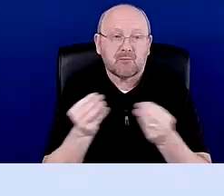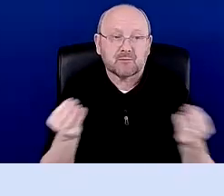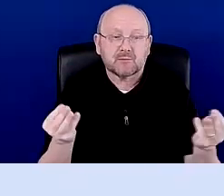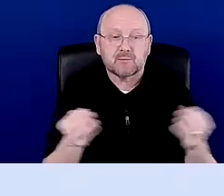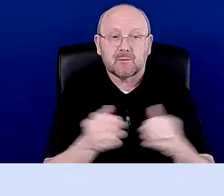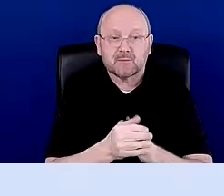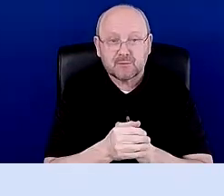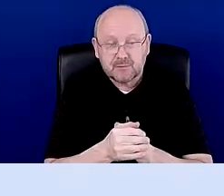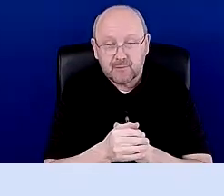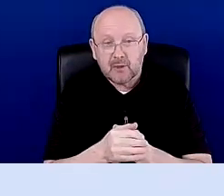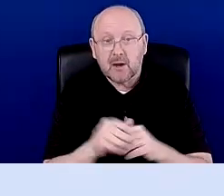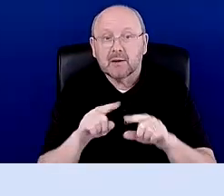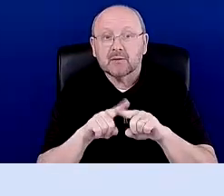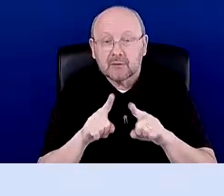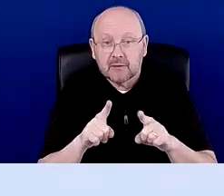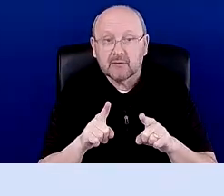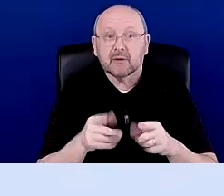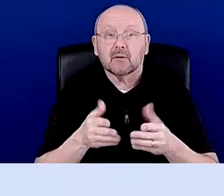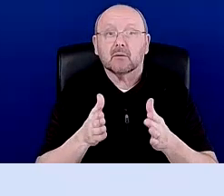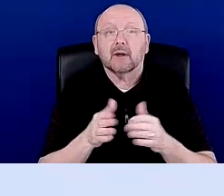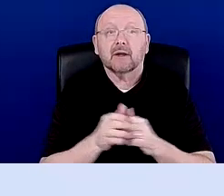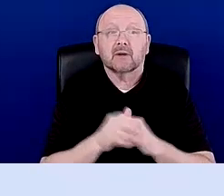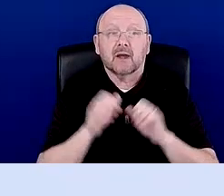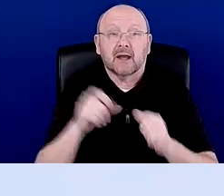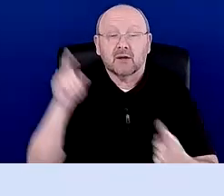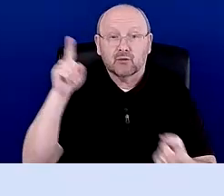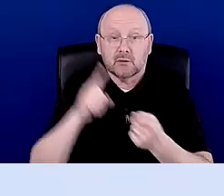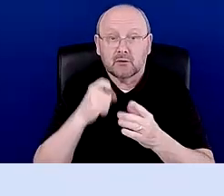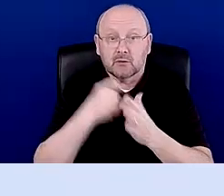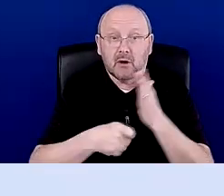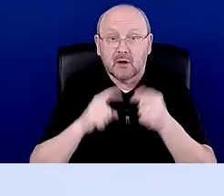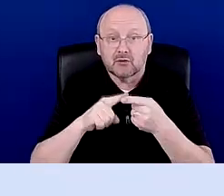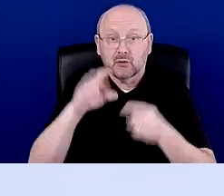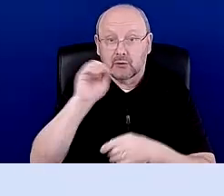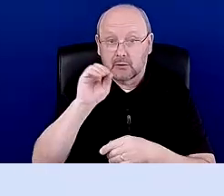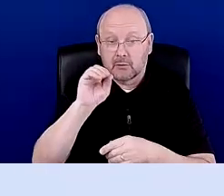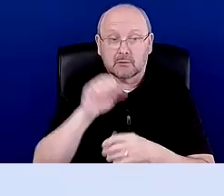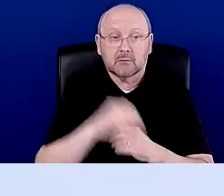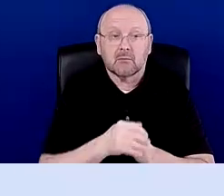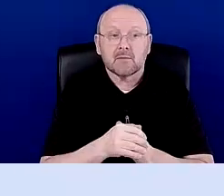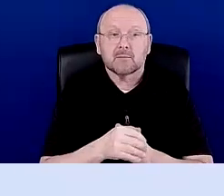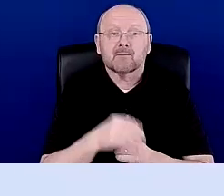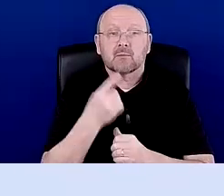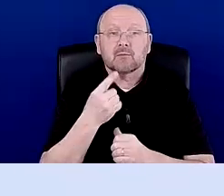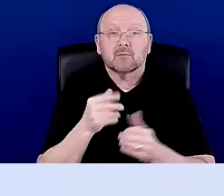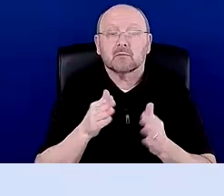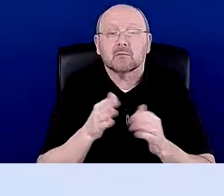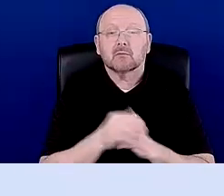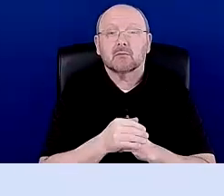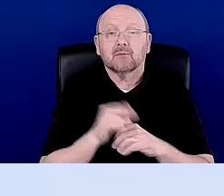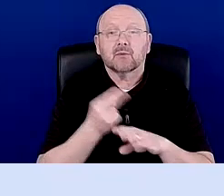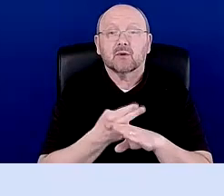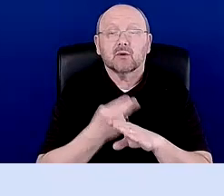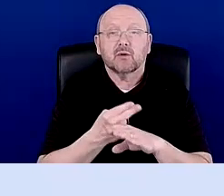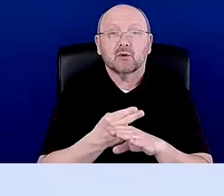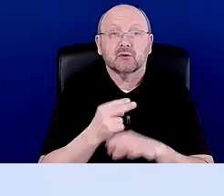and there are some different ways to get to zero. Um, so one of those ways would be to use library resources.